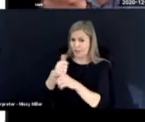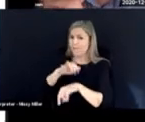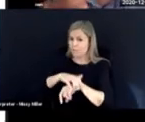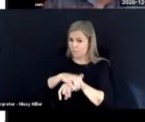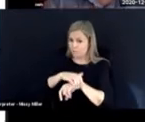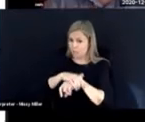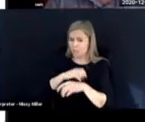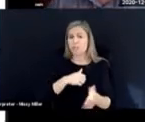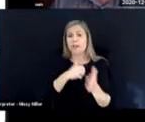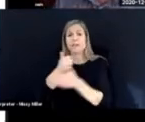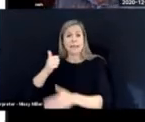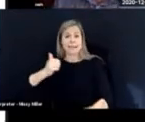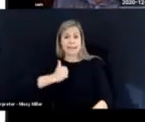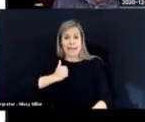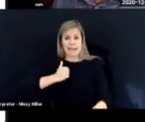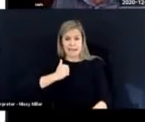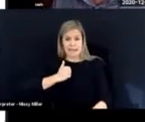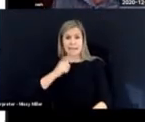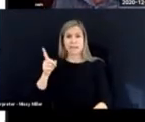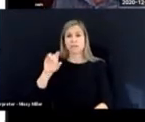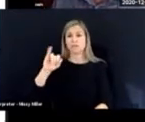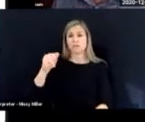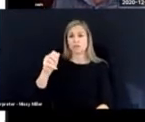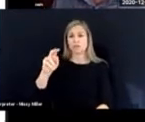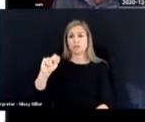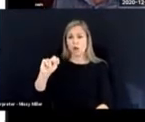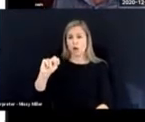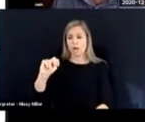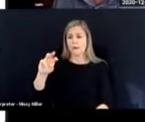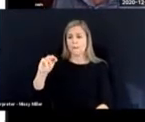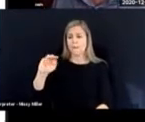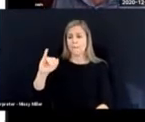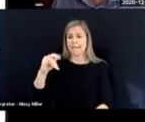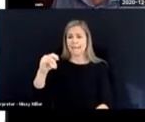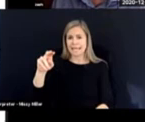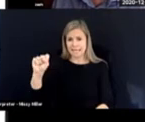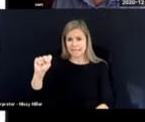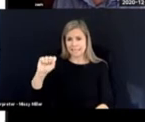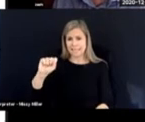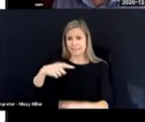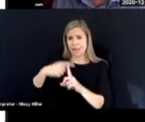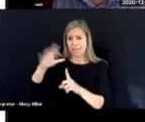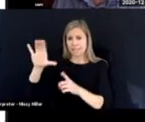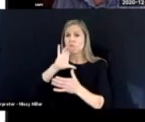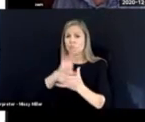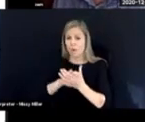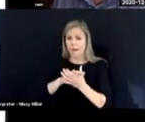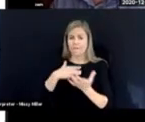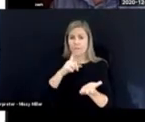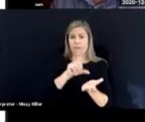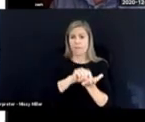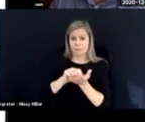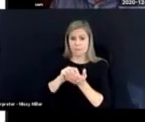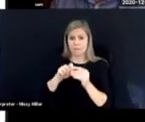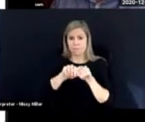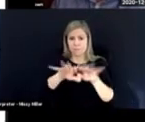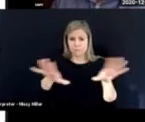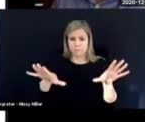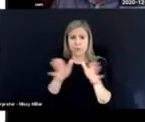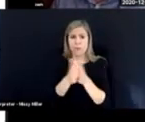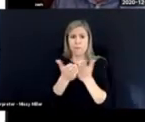and in Canada, John McInnes and his wife, Jackie Treffery, published